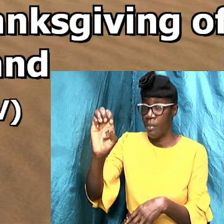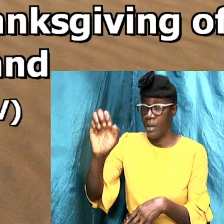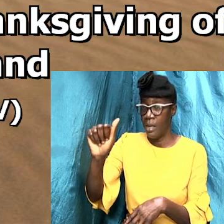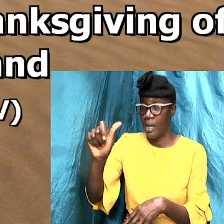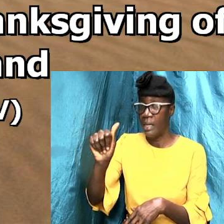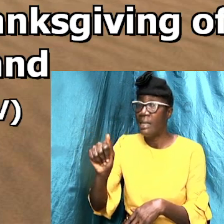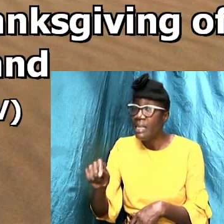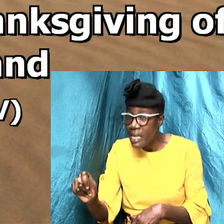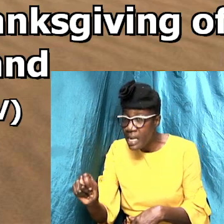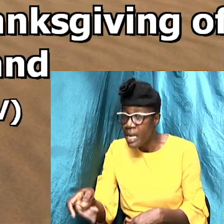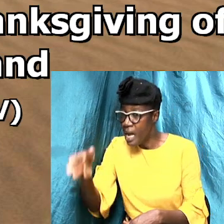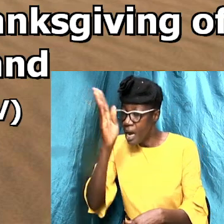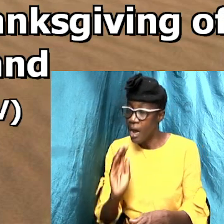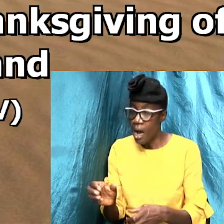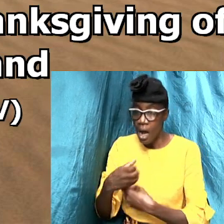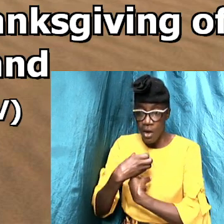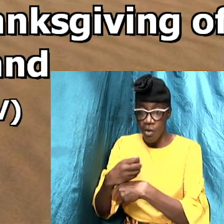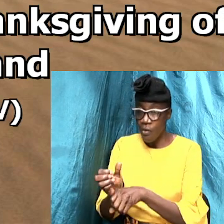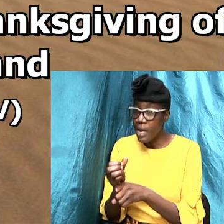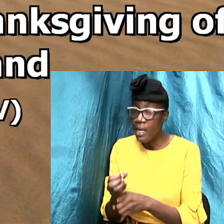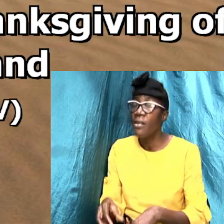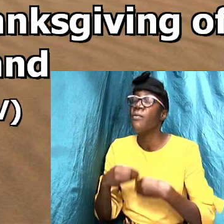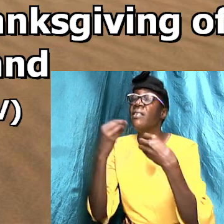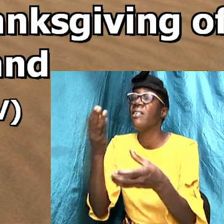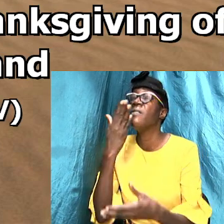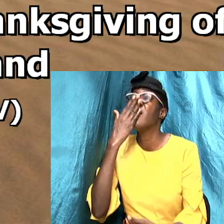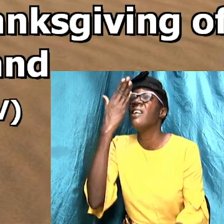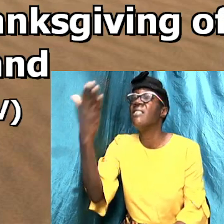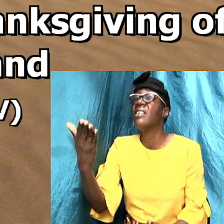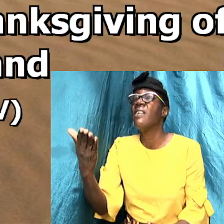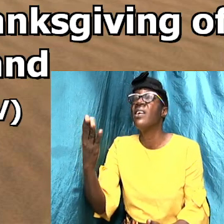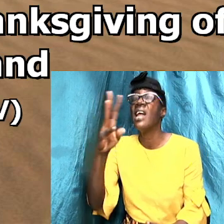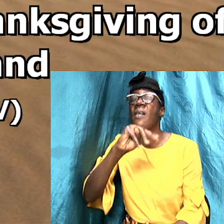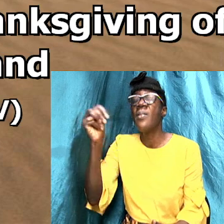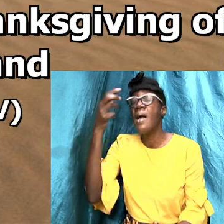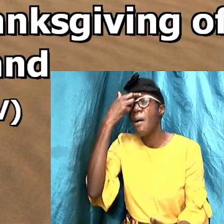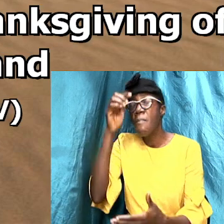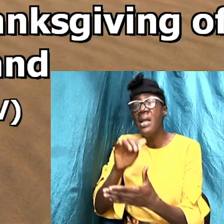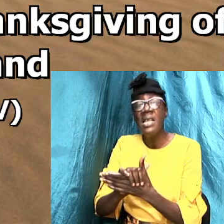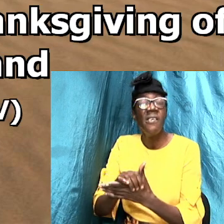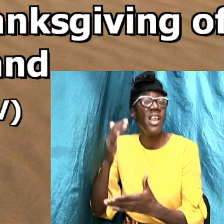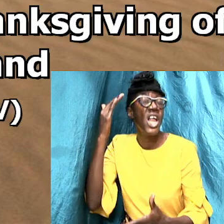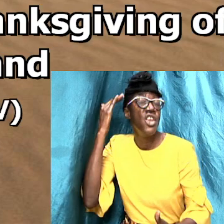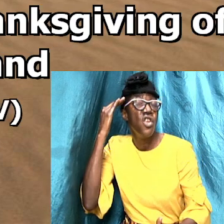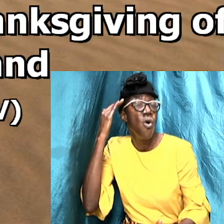received with thanksgiving of them which believe and know the truth.